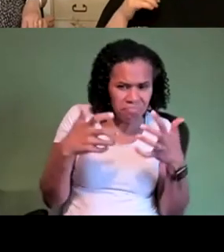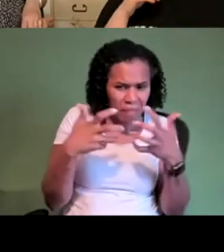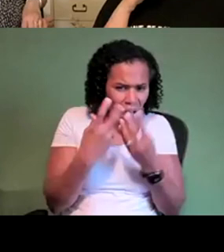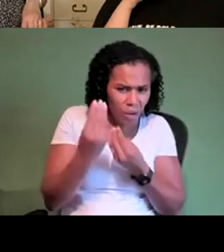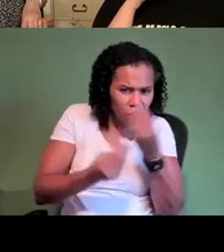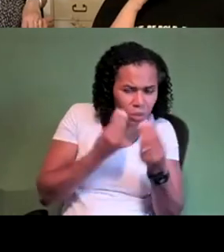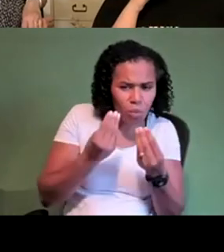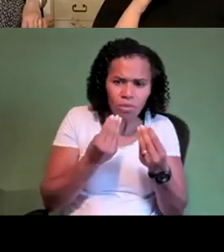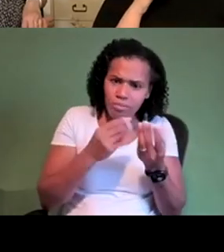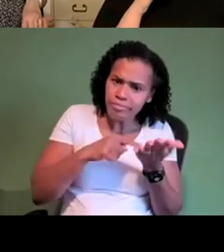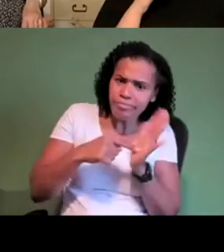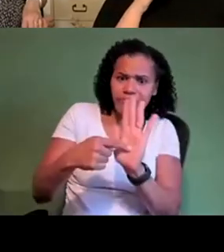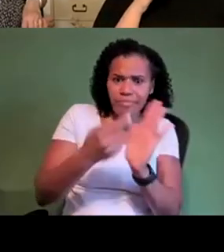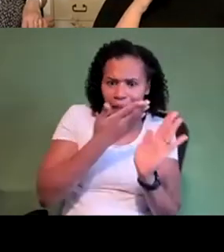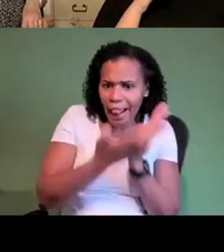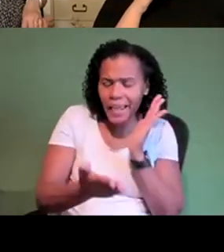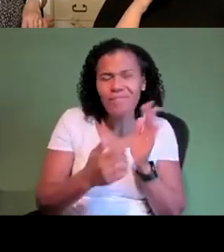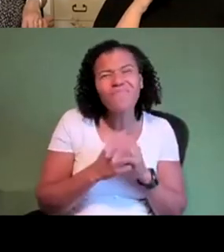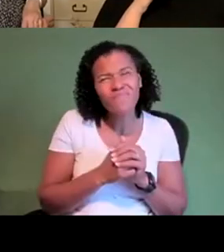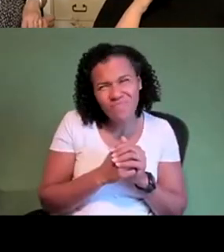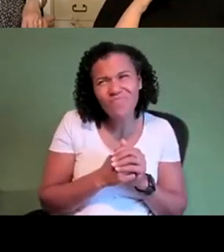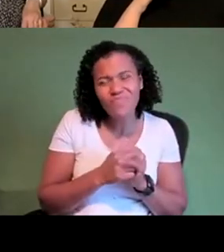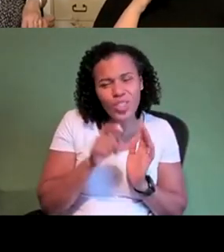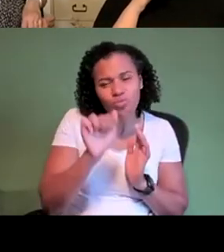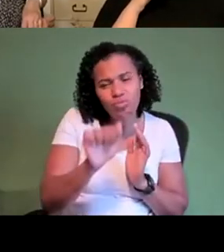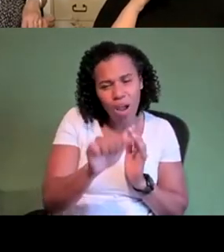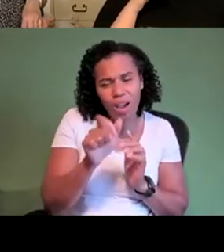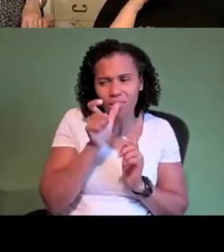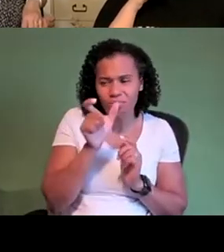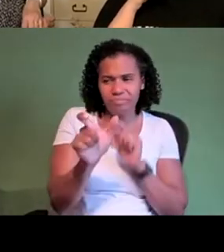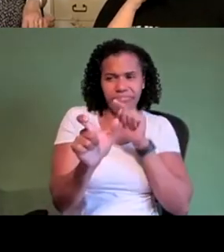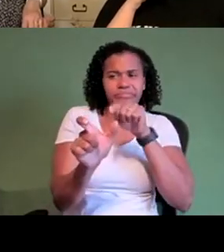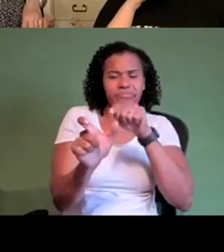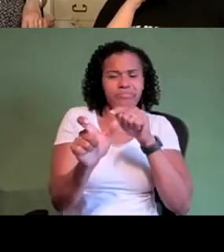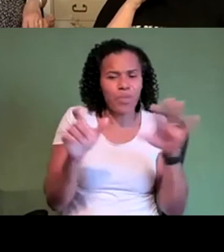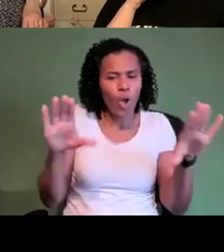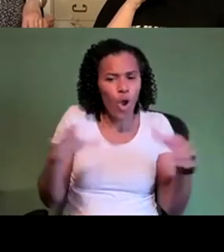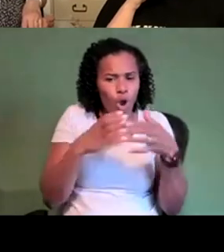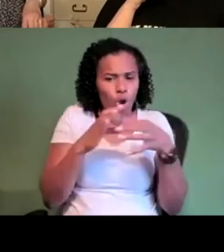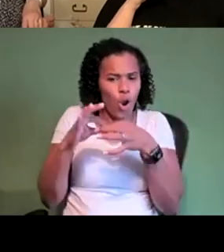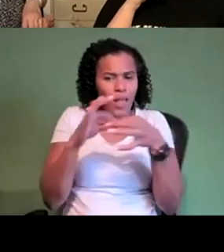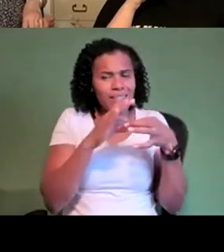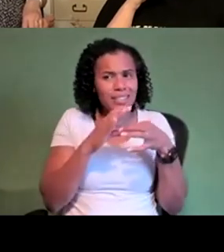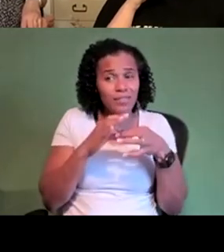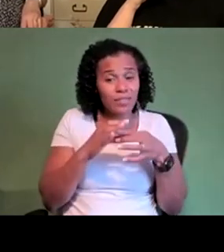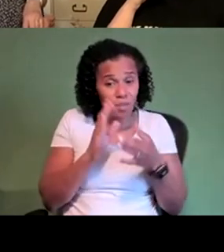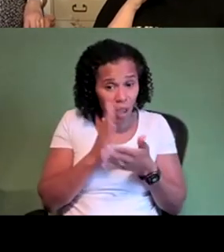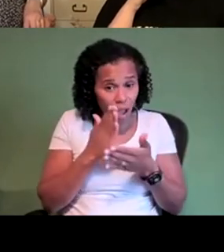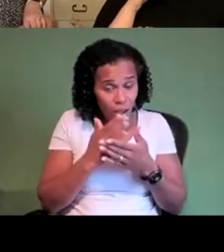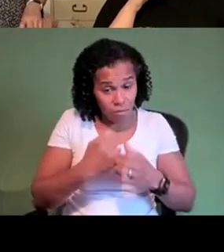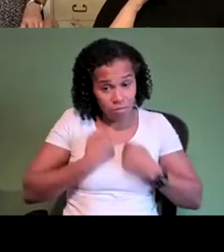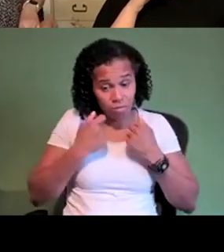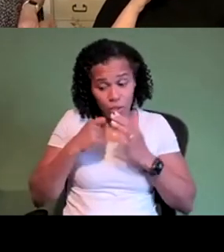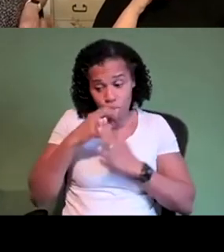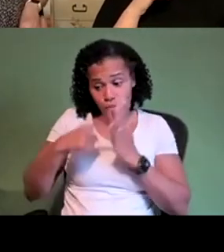think chris is right about the term collective and i think that we're it's something that is kind of new actually to project artworks to some